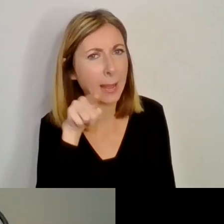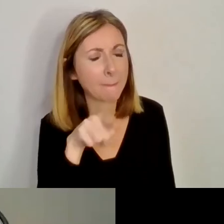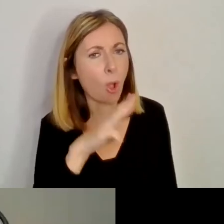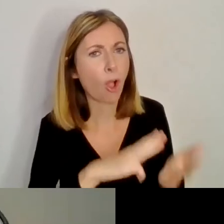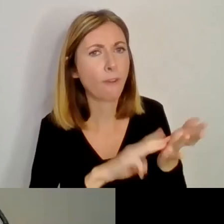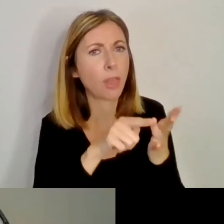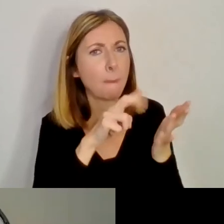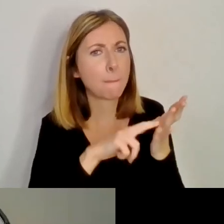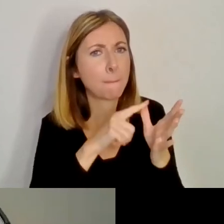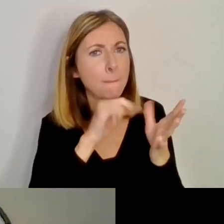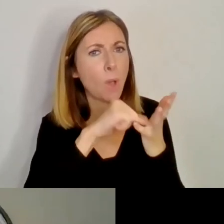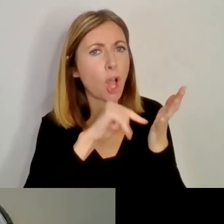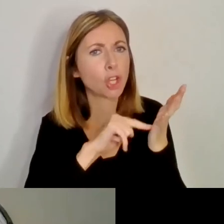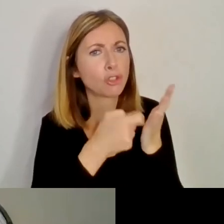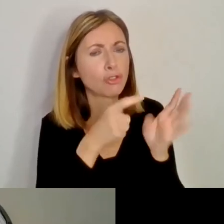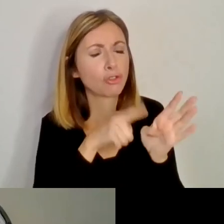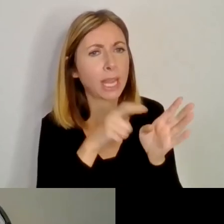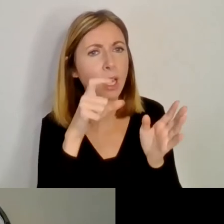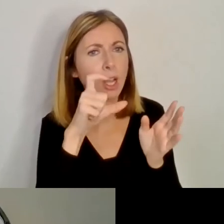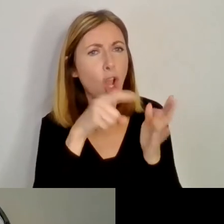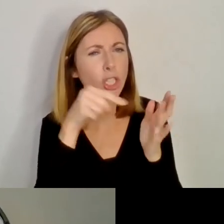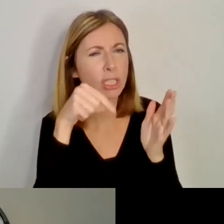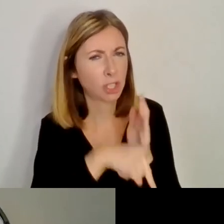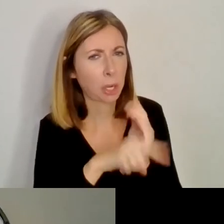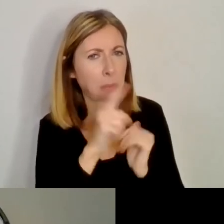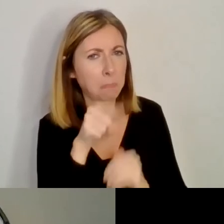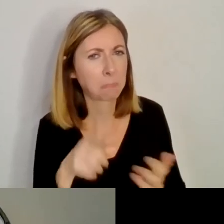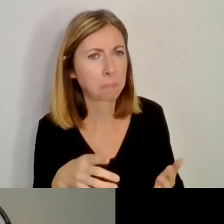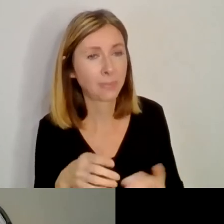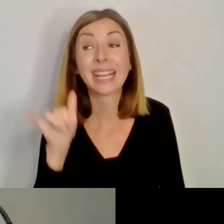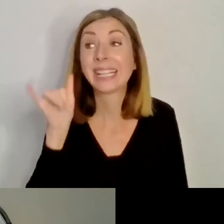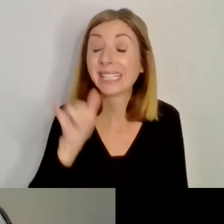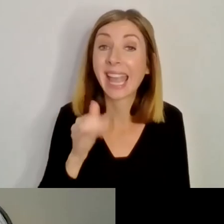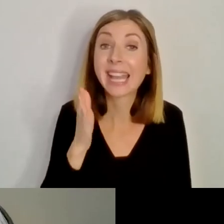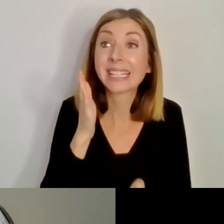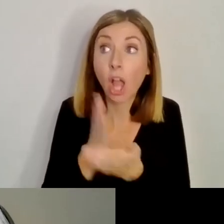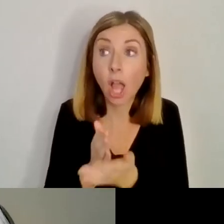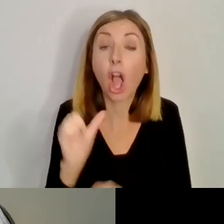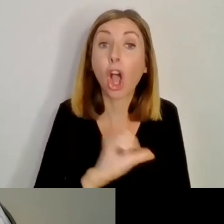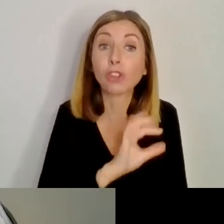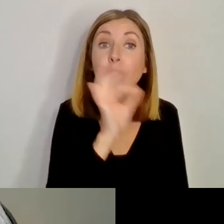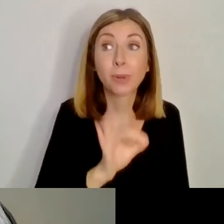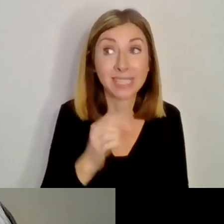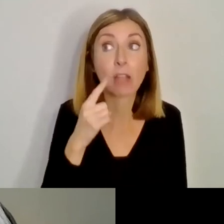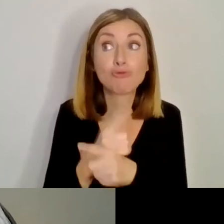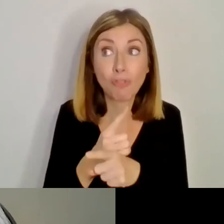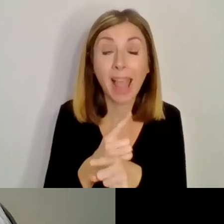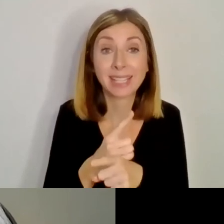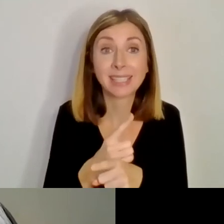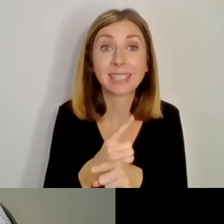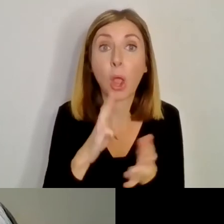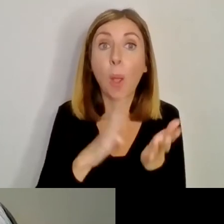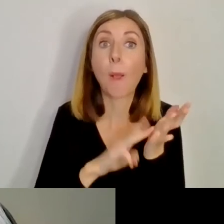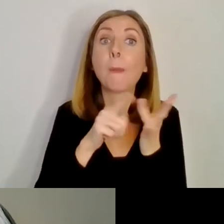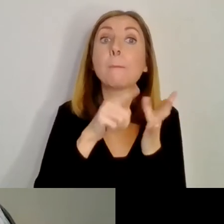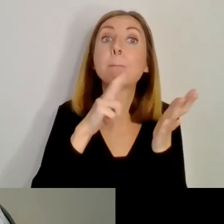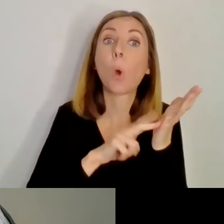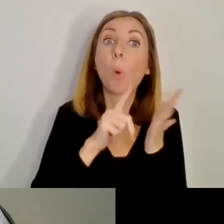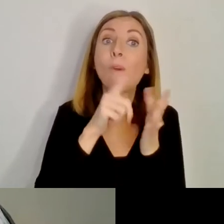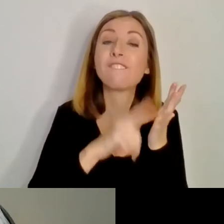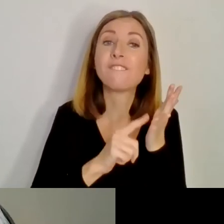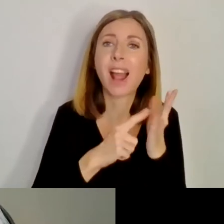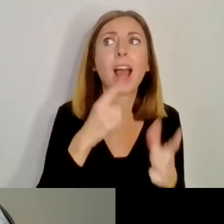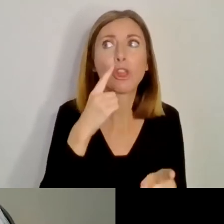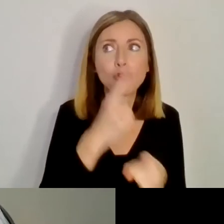Yeah, yeah comment on that. Yeah, no, actually completely and 100% right. I only came across